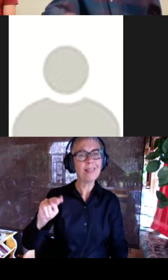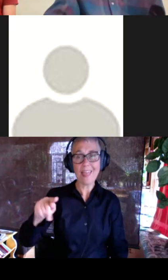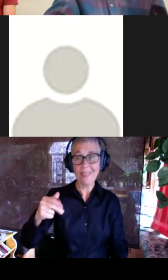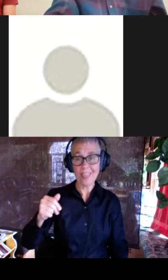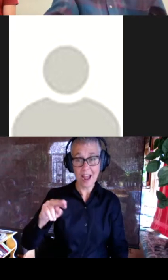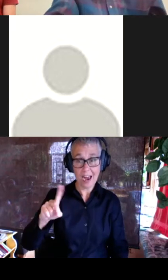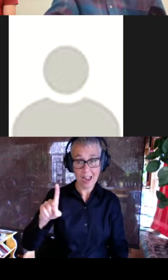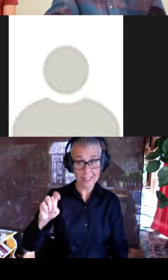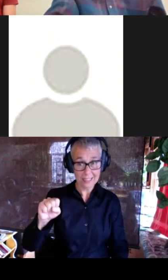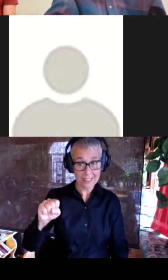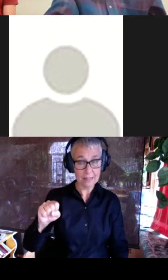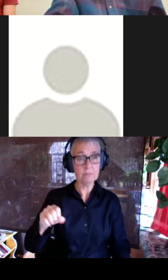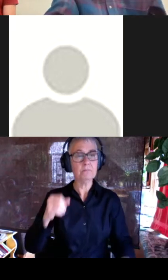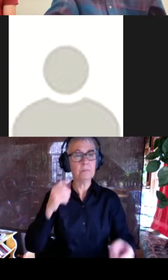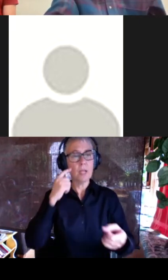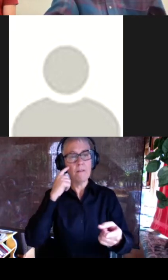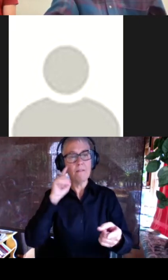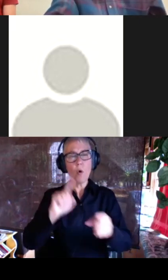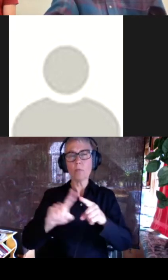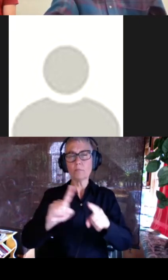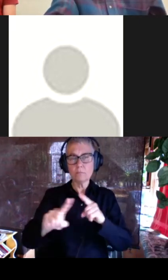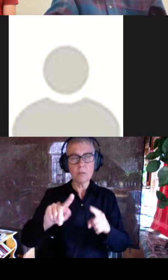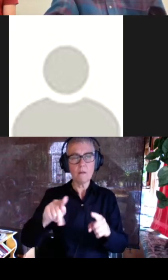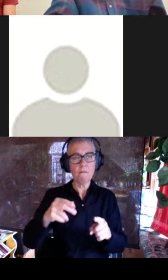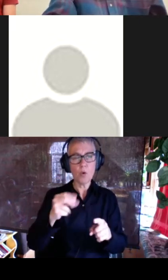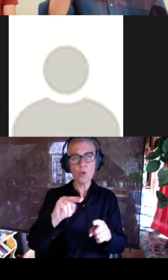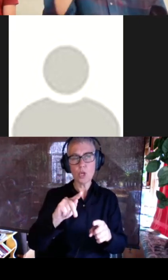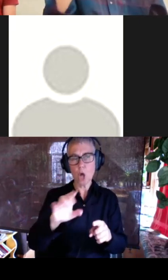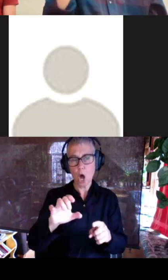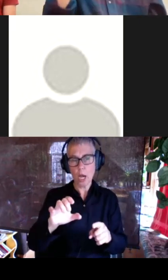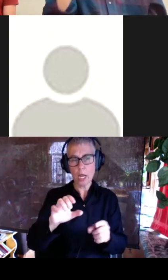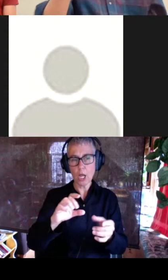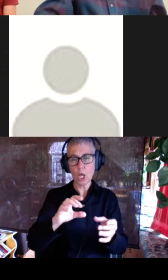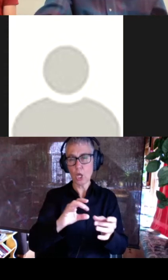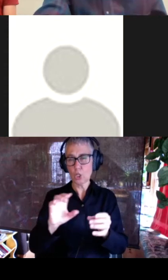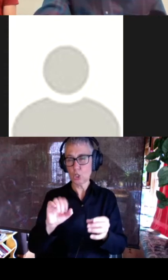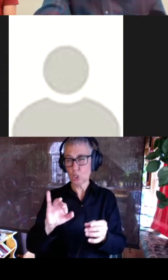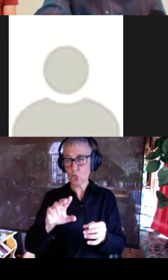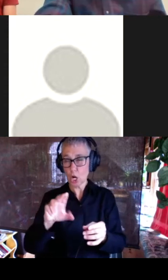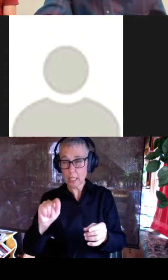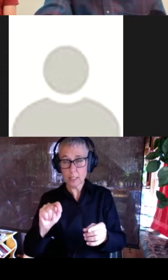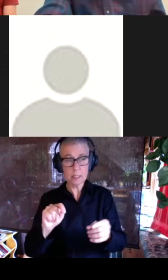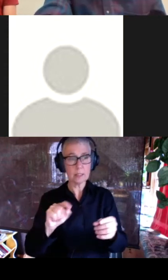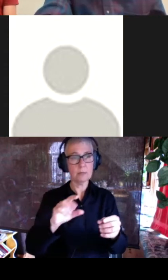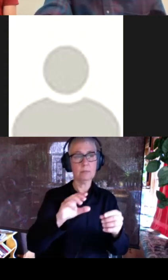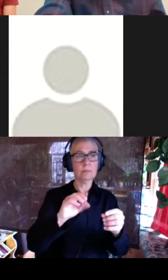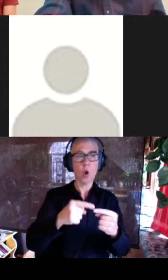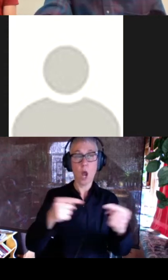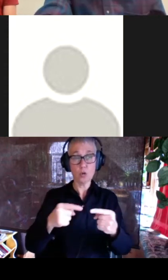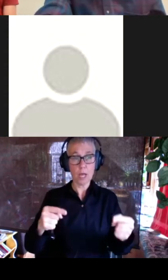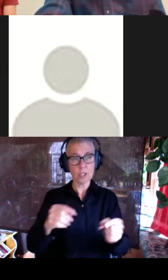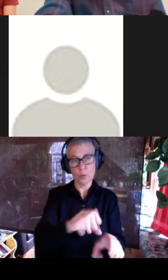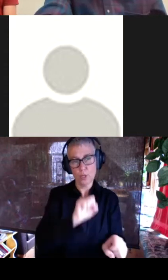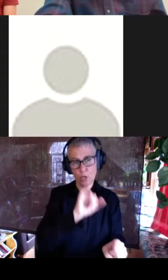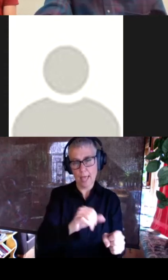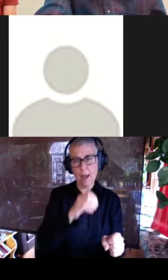for use in photonic circuits um but basically what we did here is we took this bit in orange from a native ef